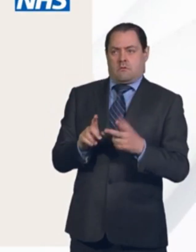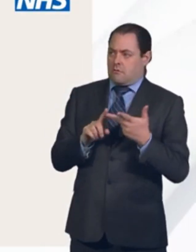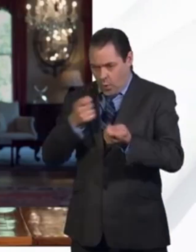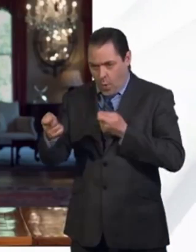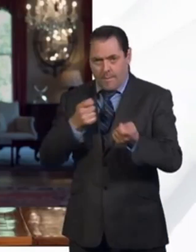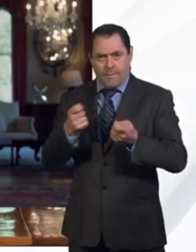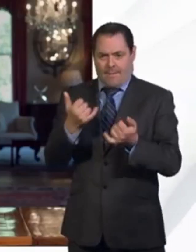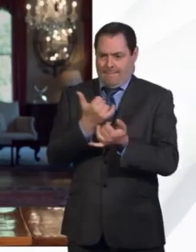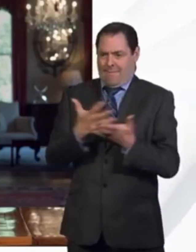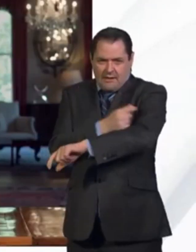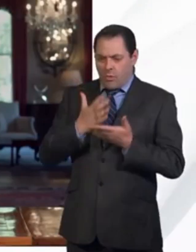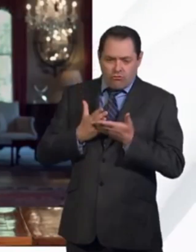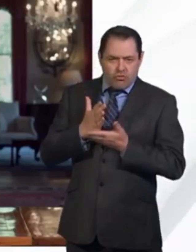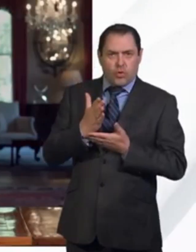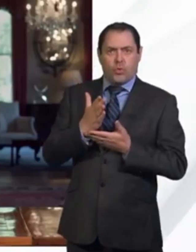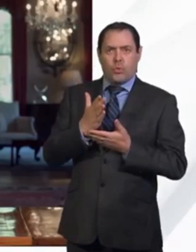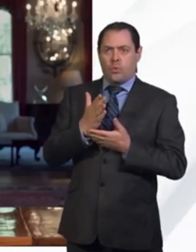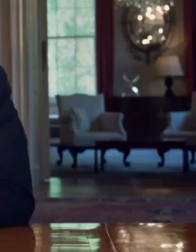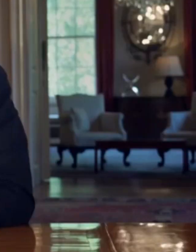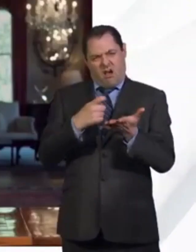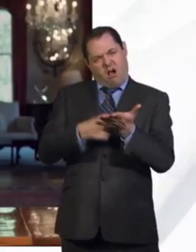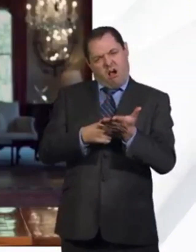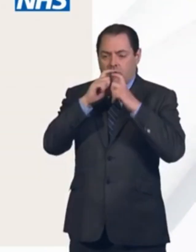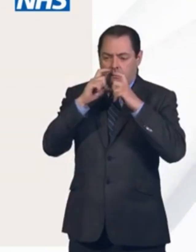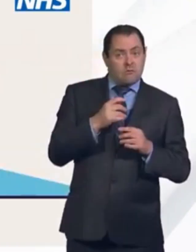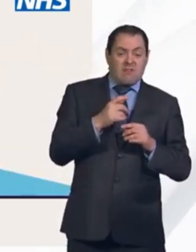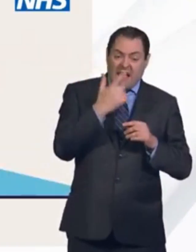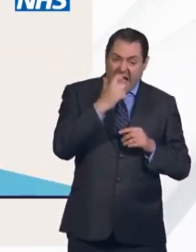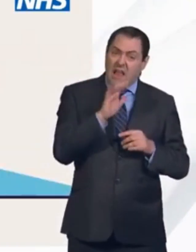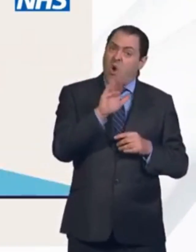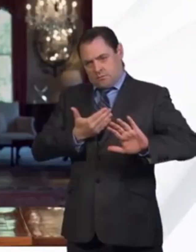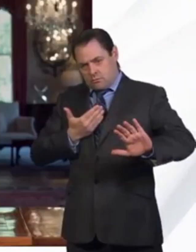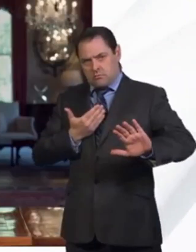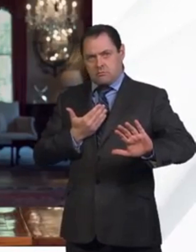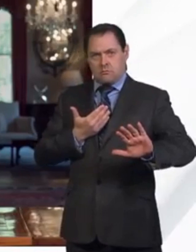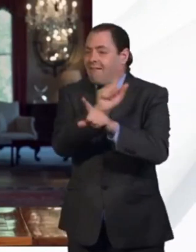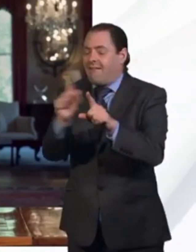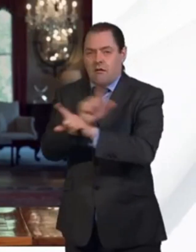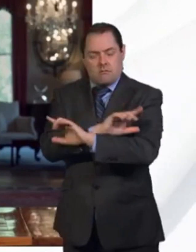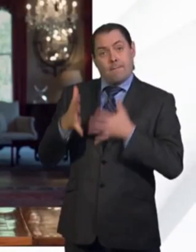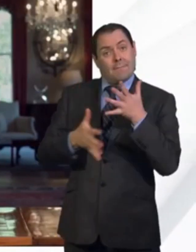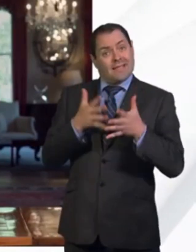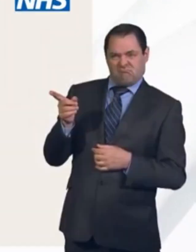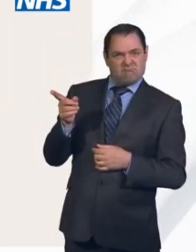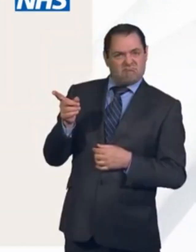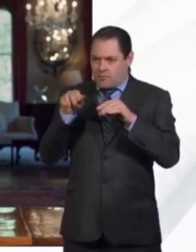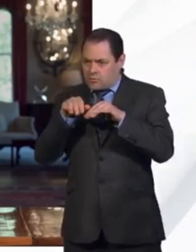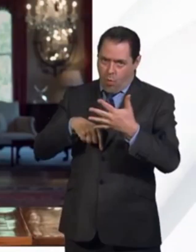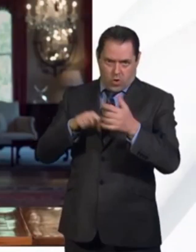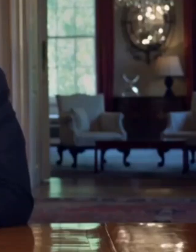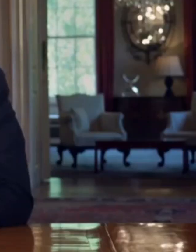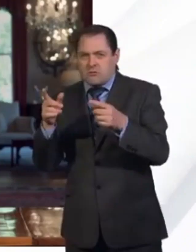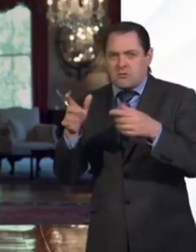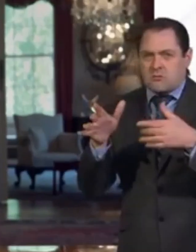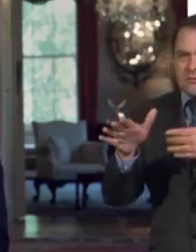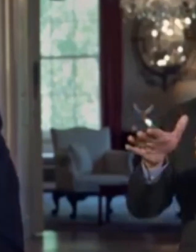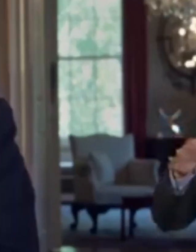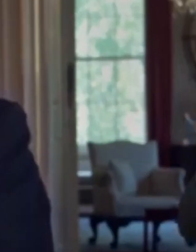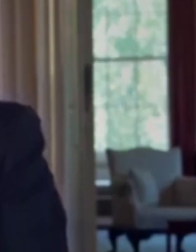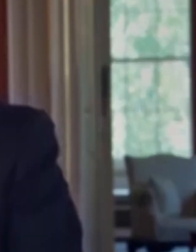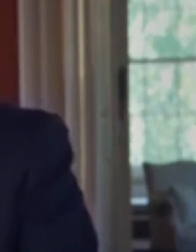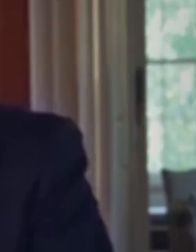I know you think social distancing is baloney. But you should understand I'm not to be trifled with.